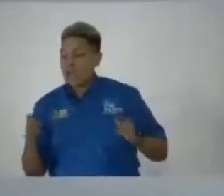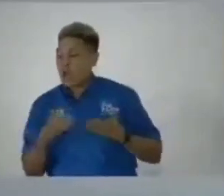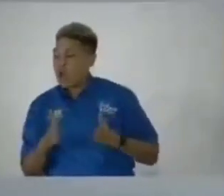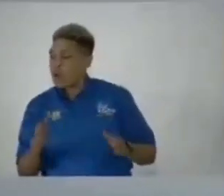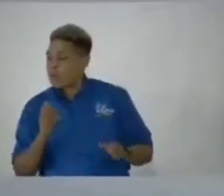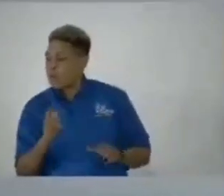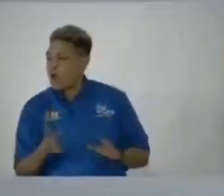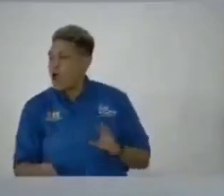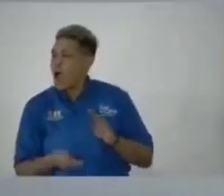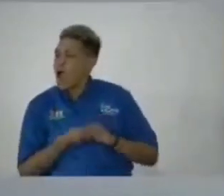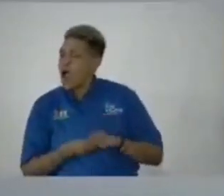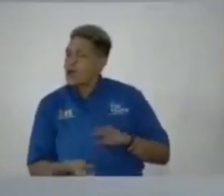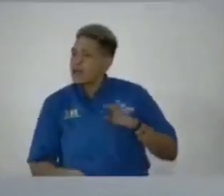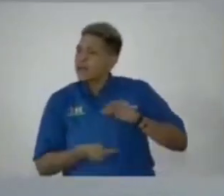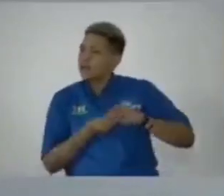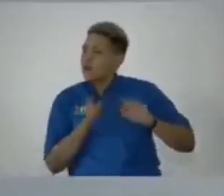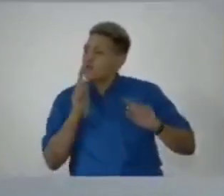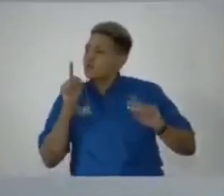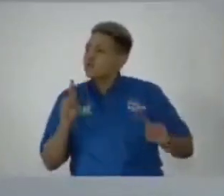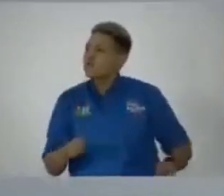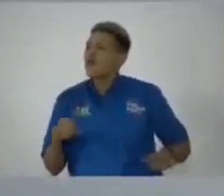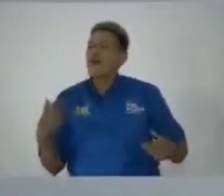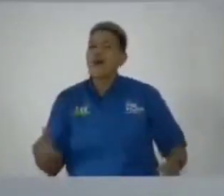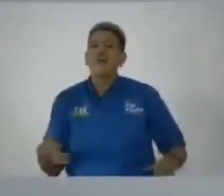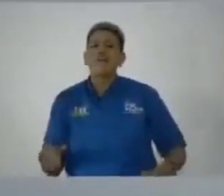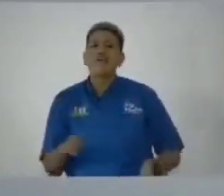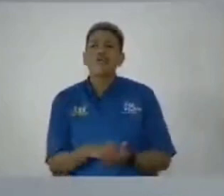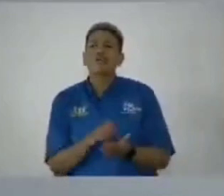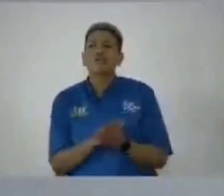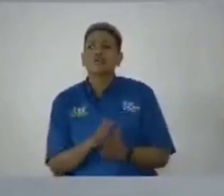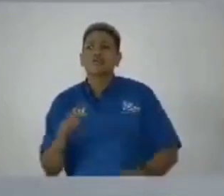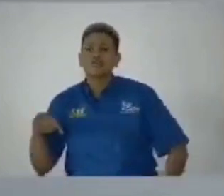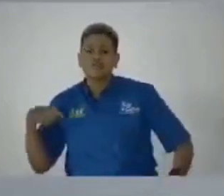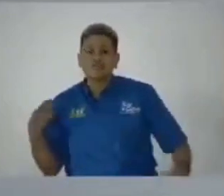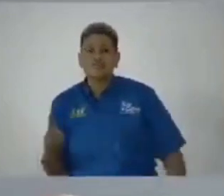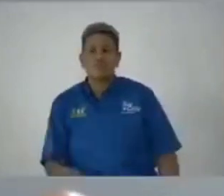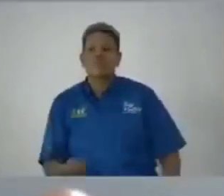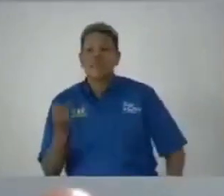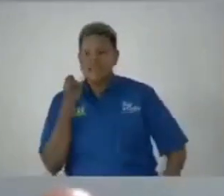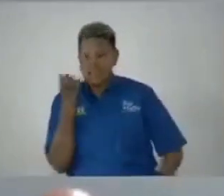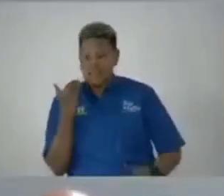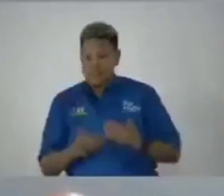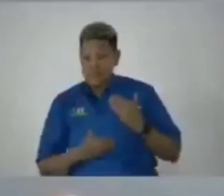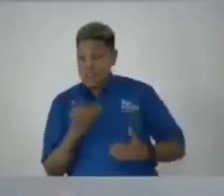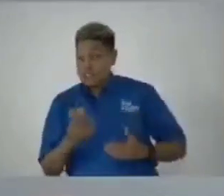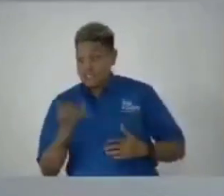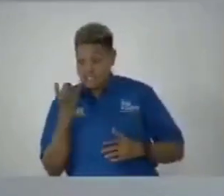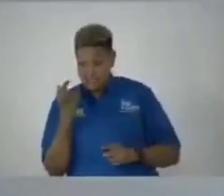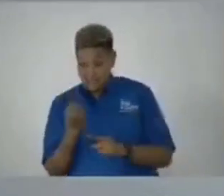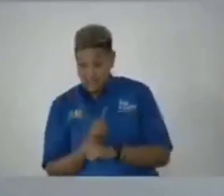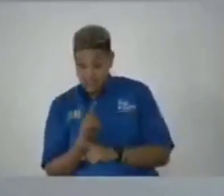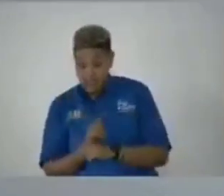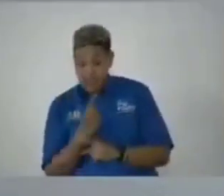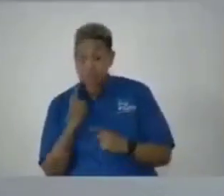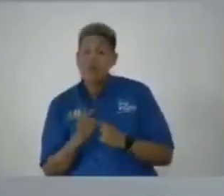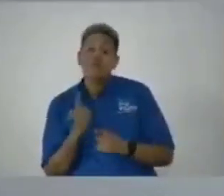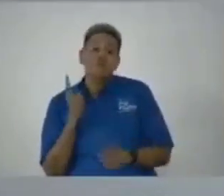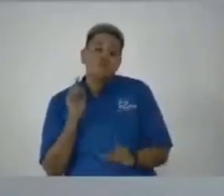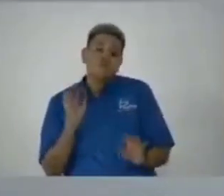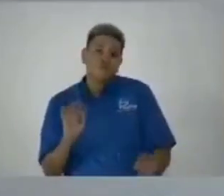or add an addendum to a report that has already been laid and if the process is is correct and proper